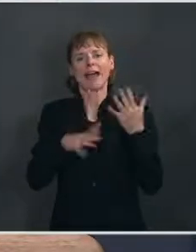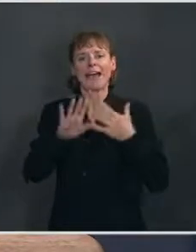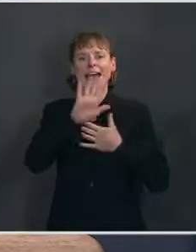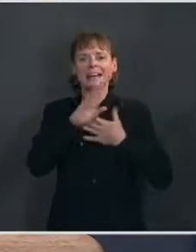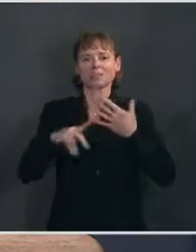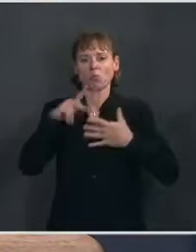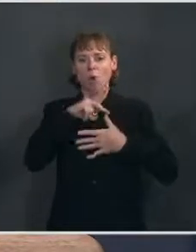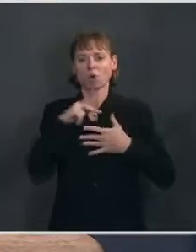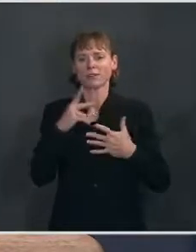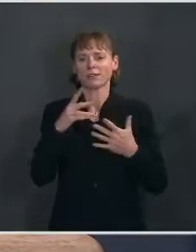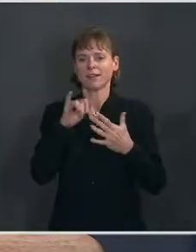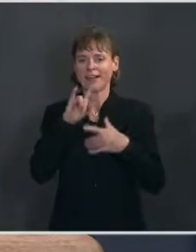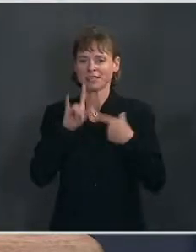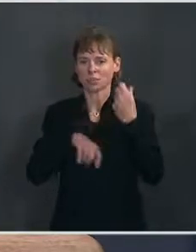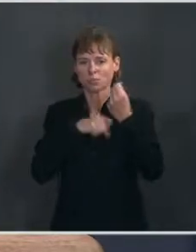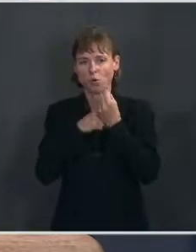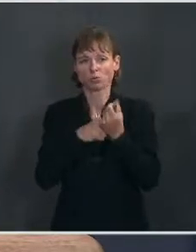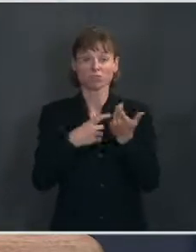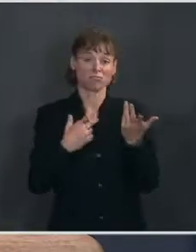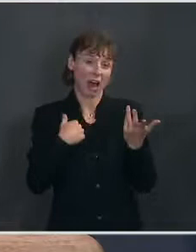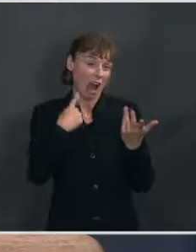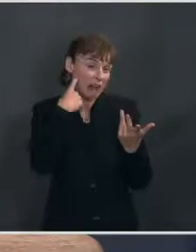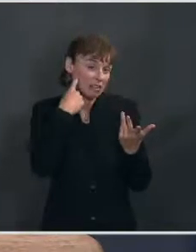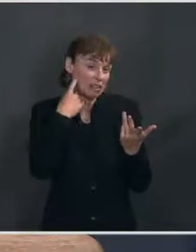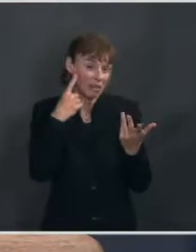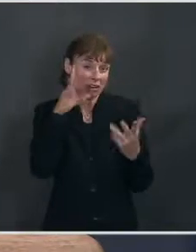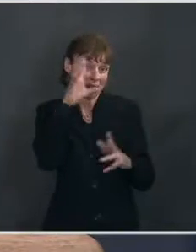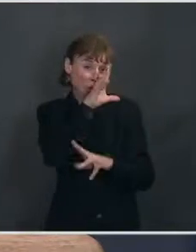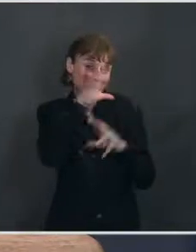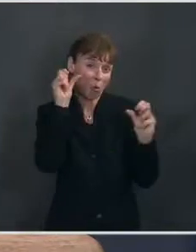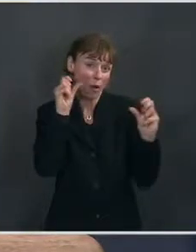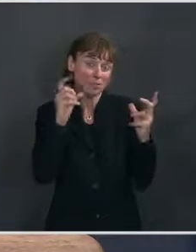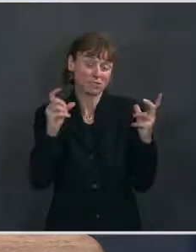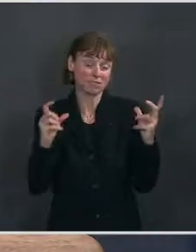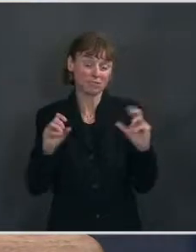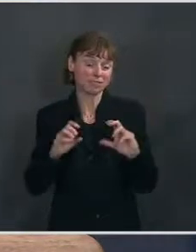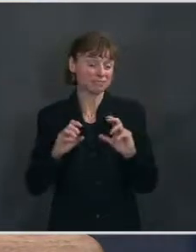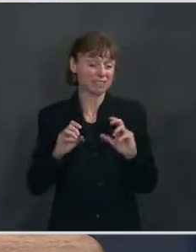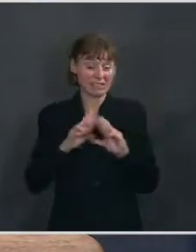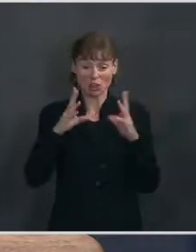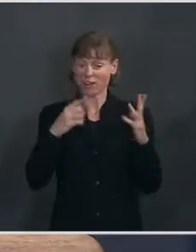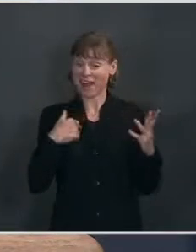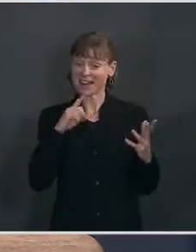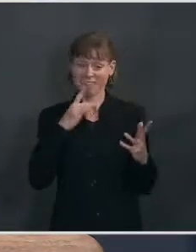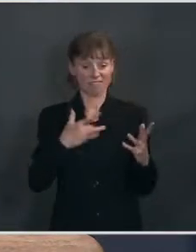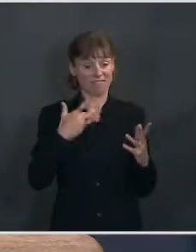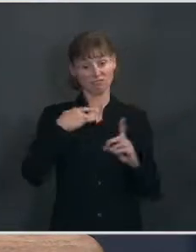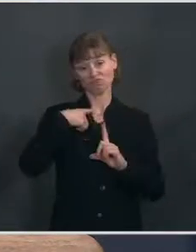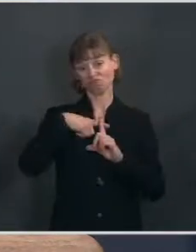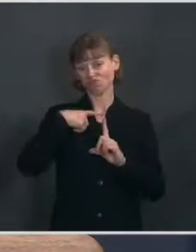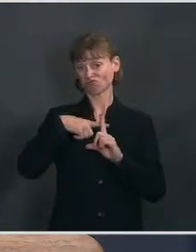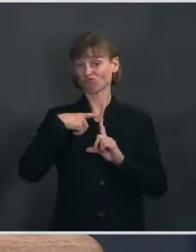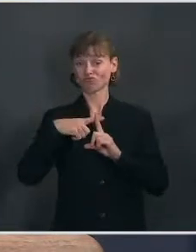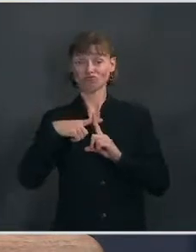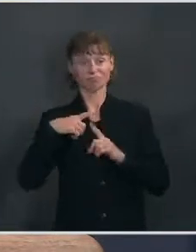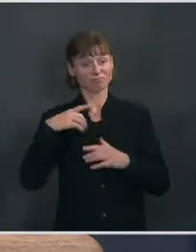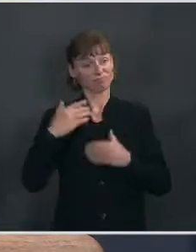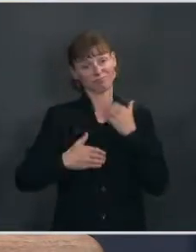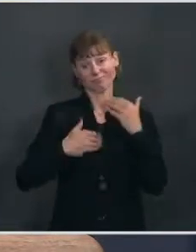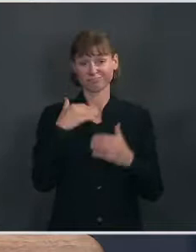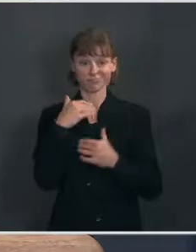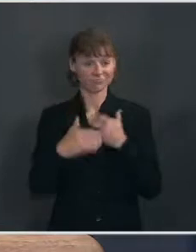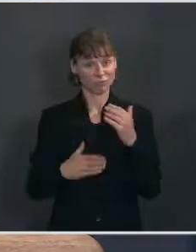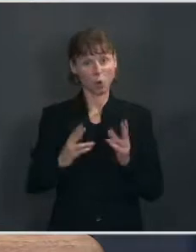the President has been clear that he is encouraged by the pace and the rapid pace, I should say,